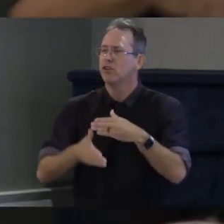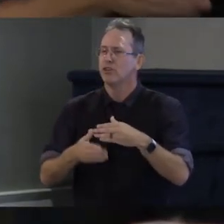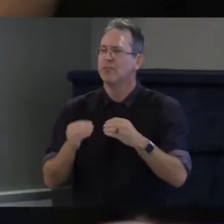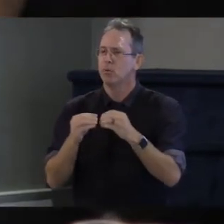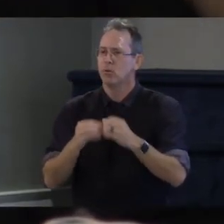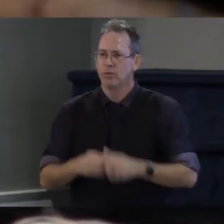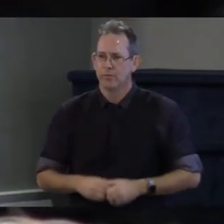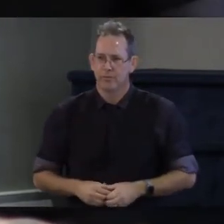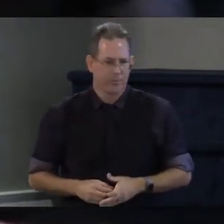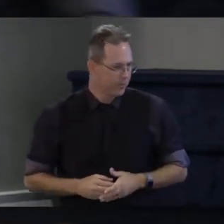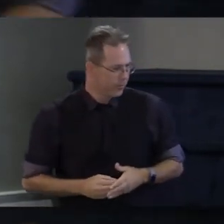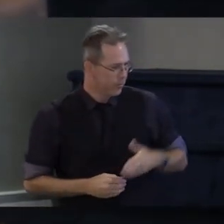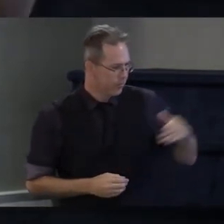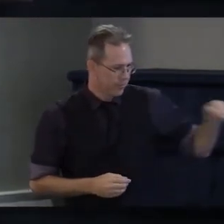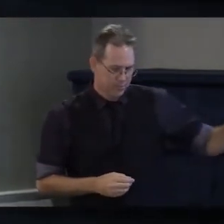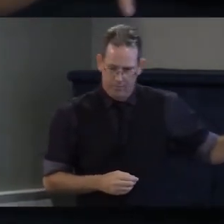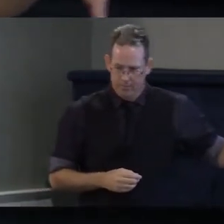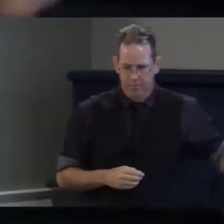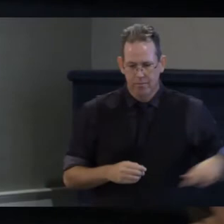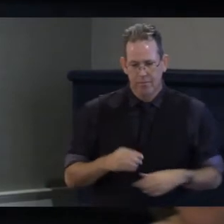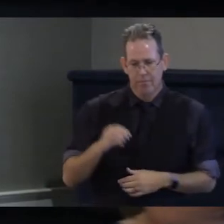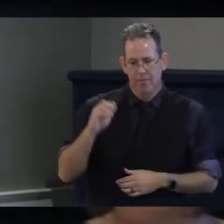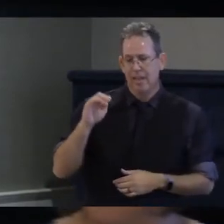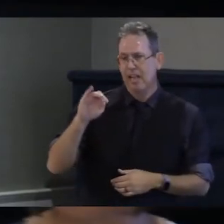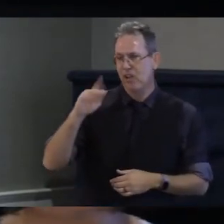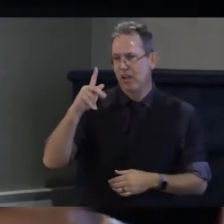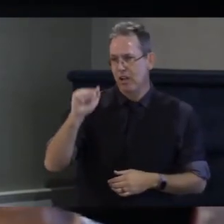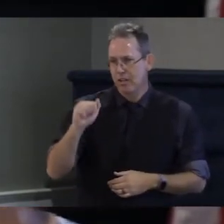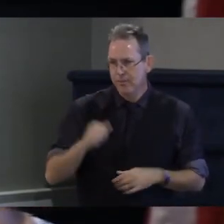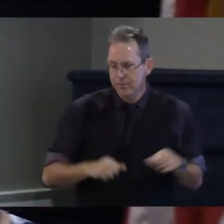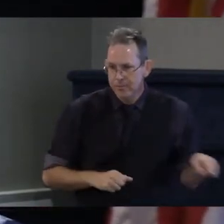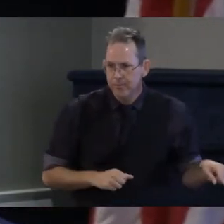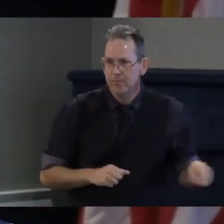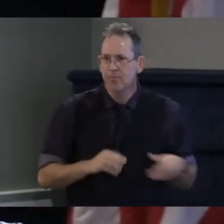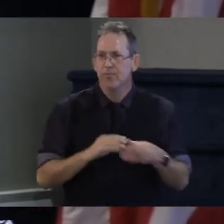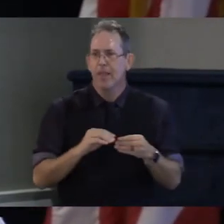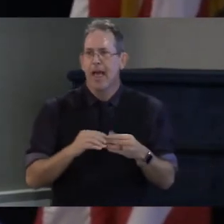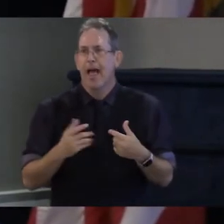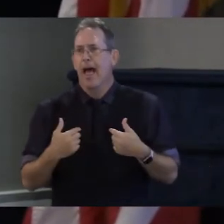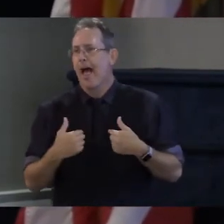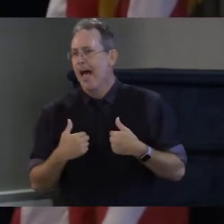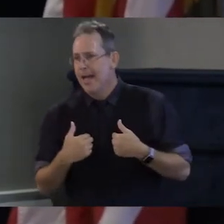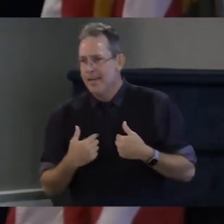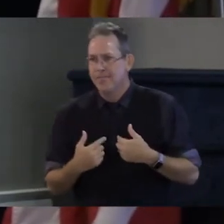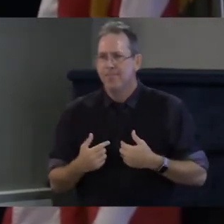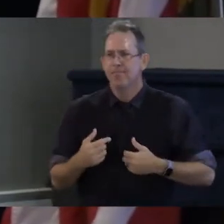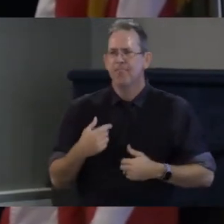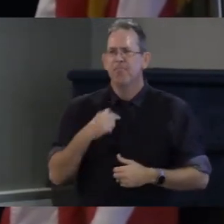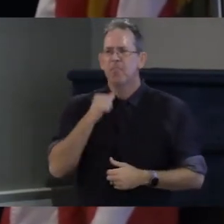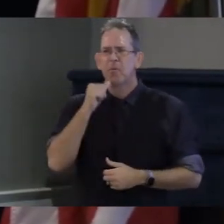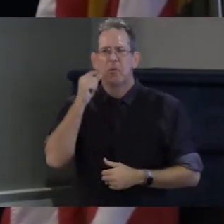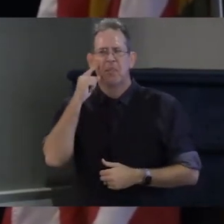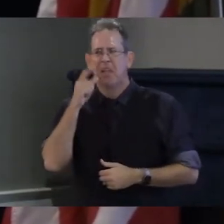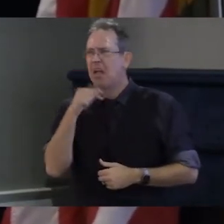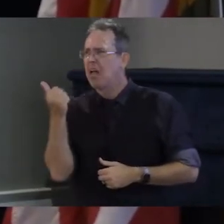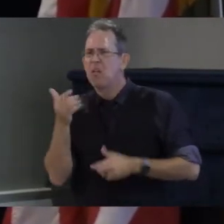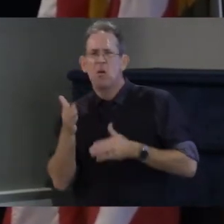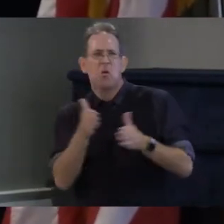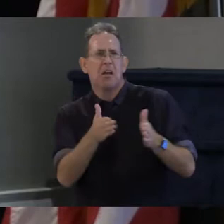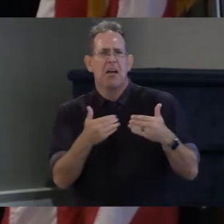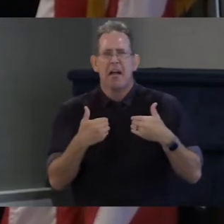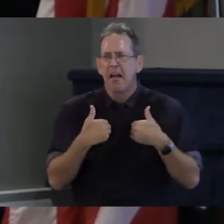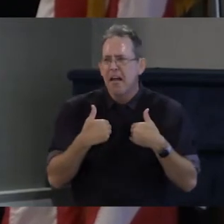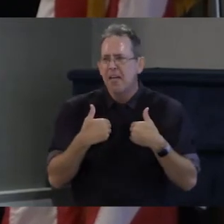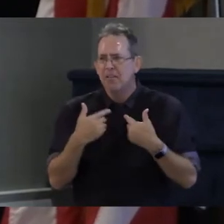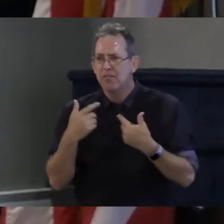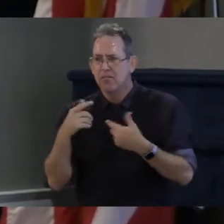I don't think that there's any way for any policy or law to